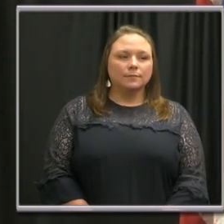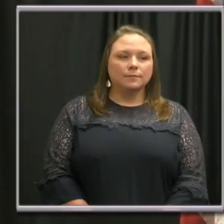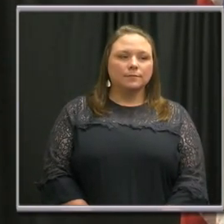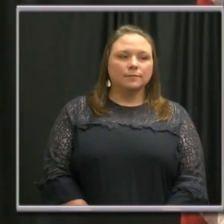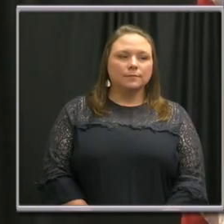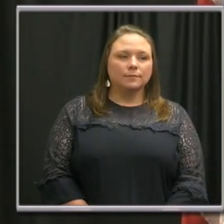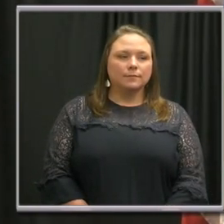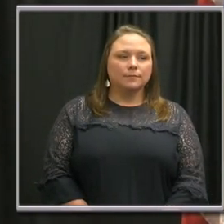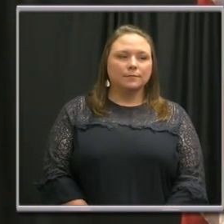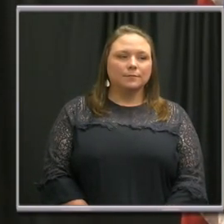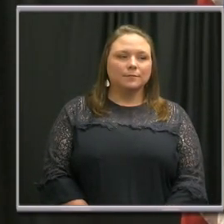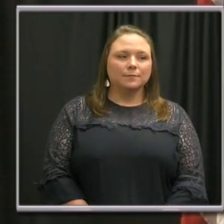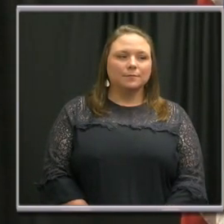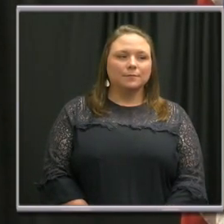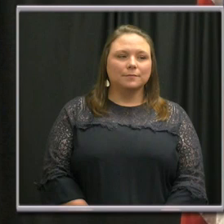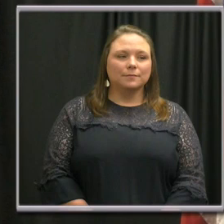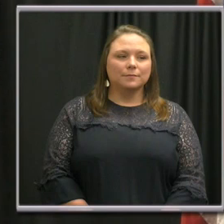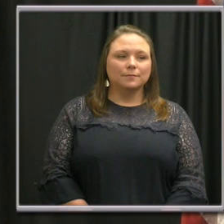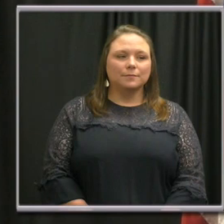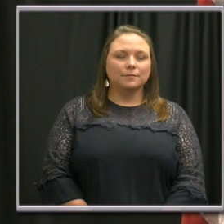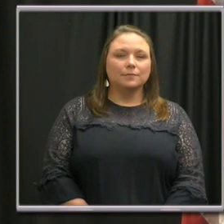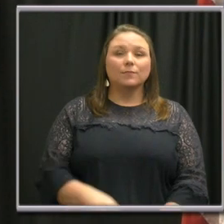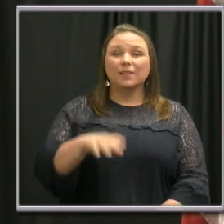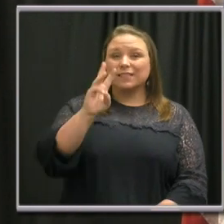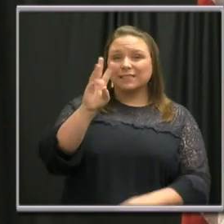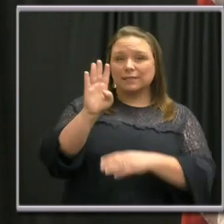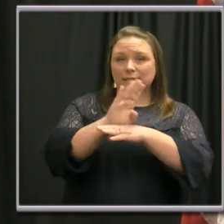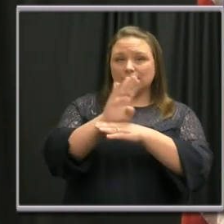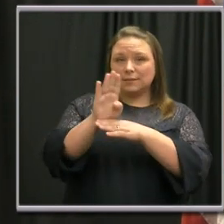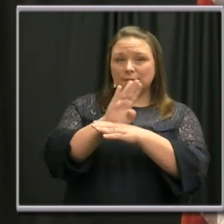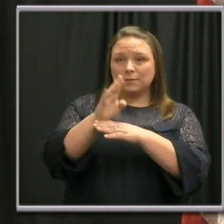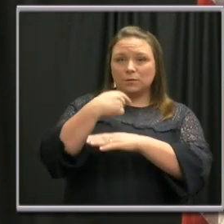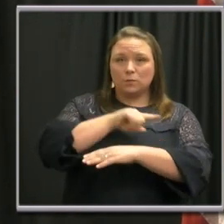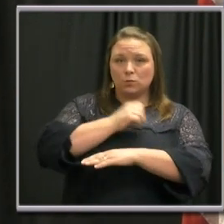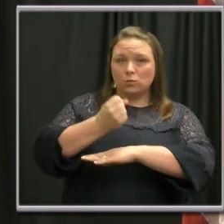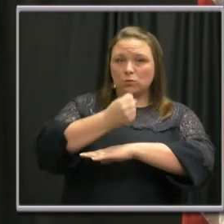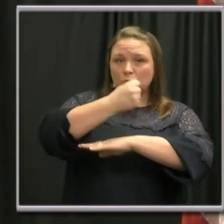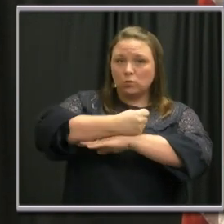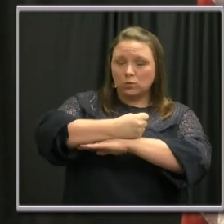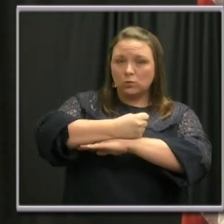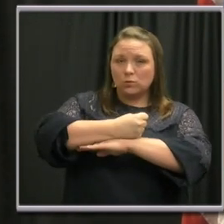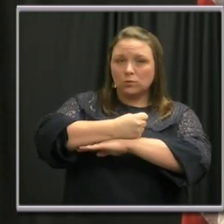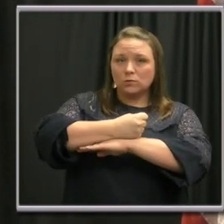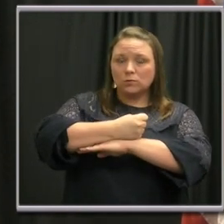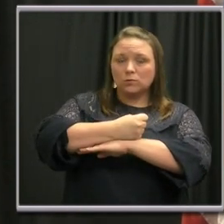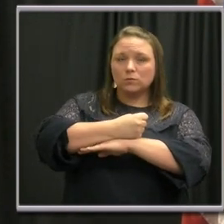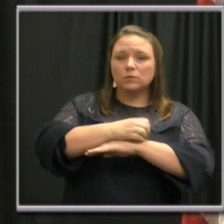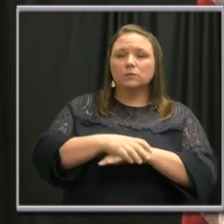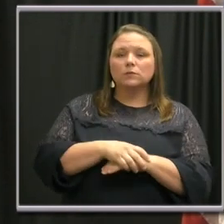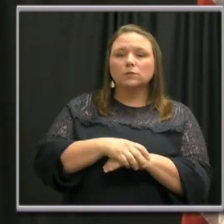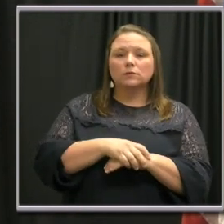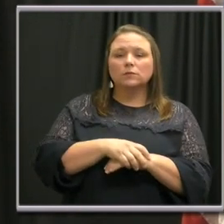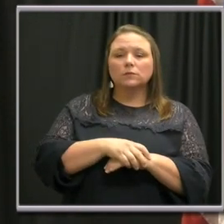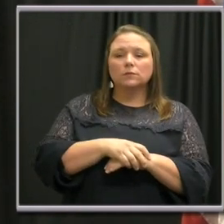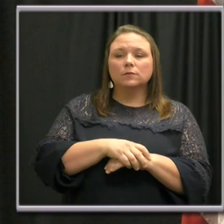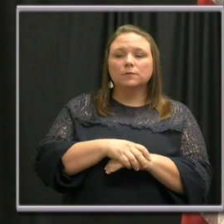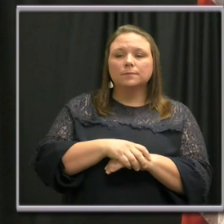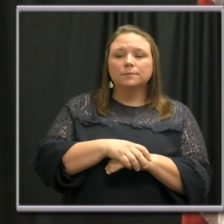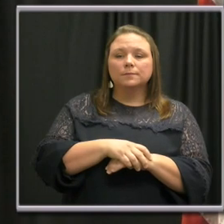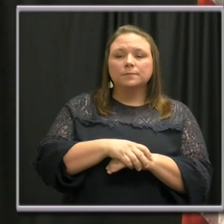Yes. The six businesses that we closed, in general, a couple of